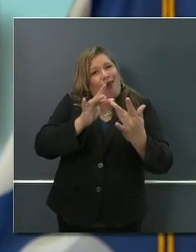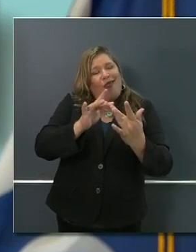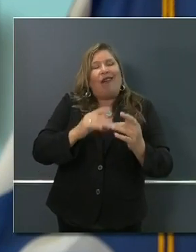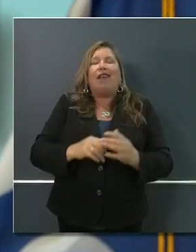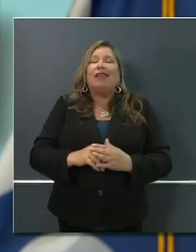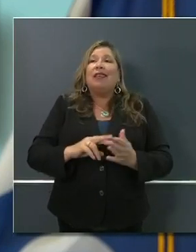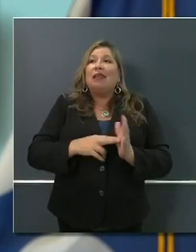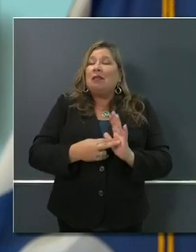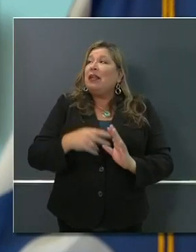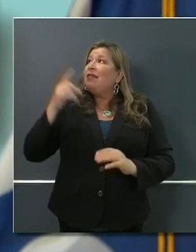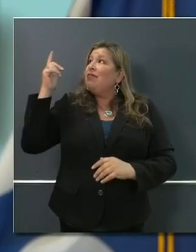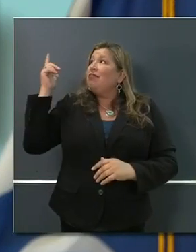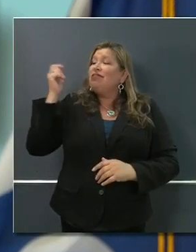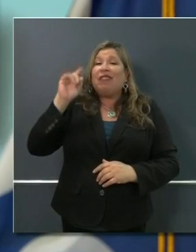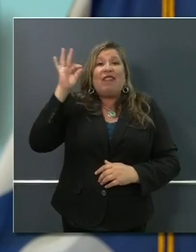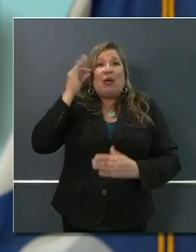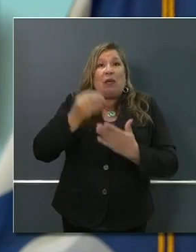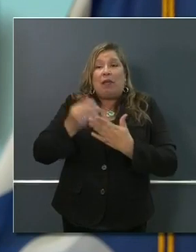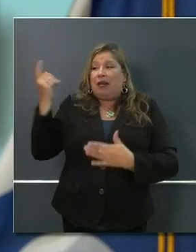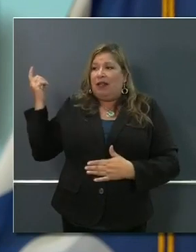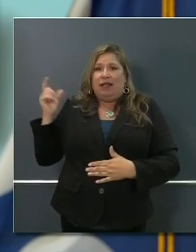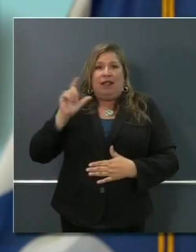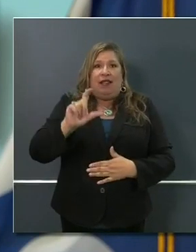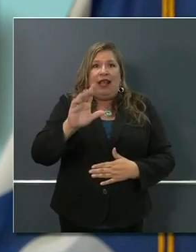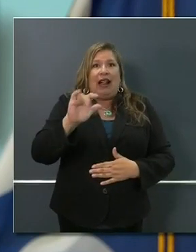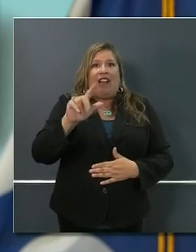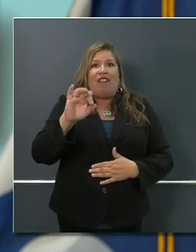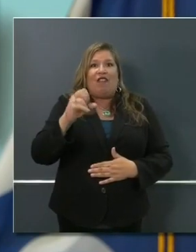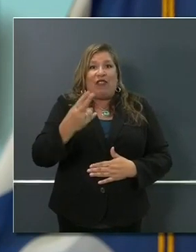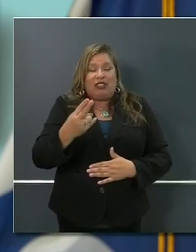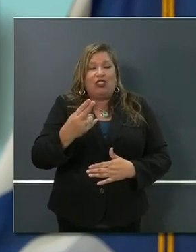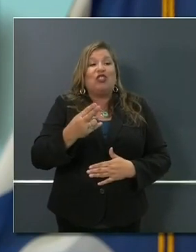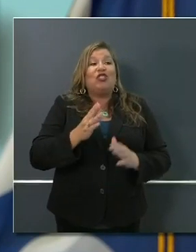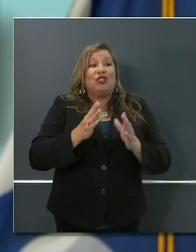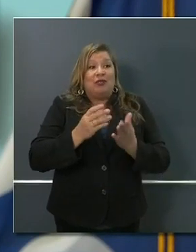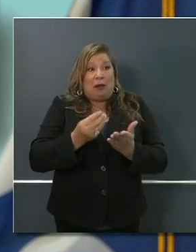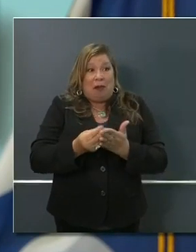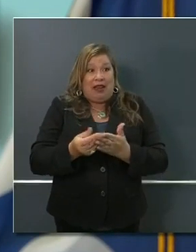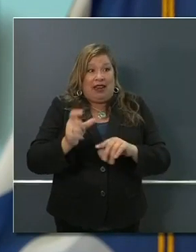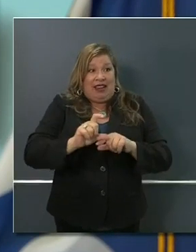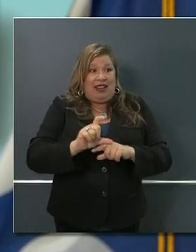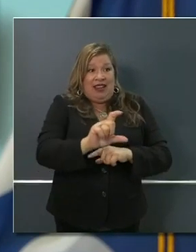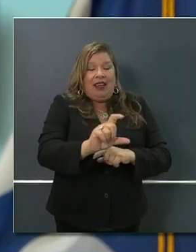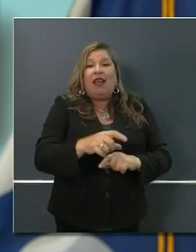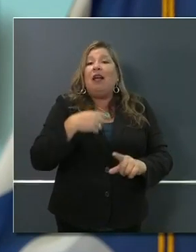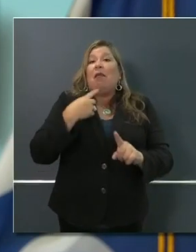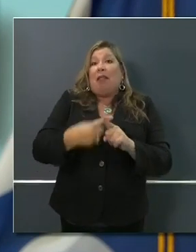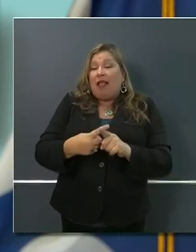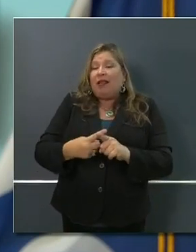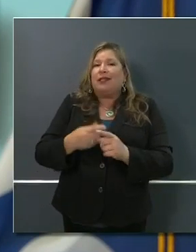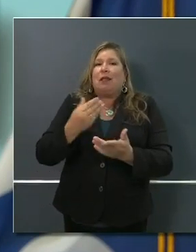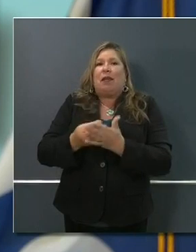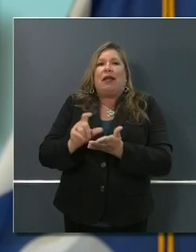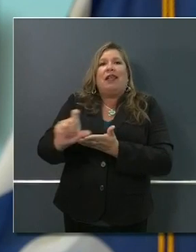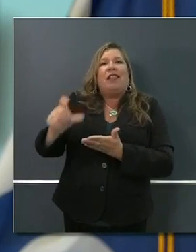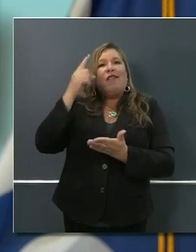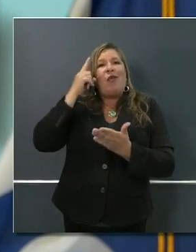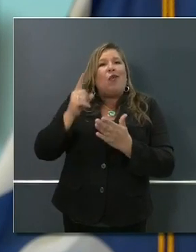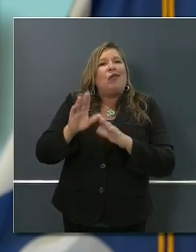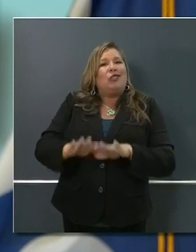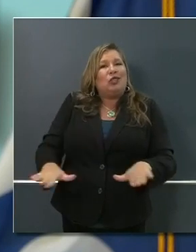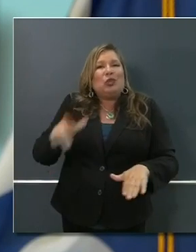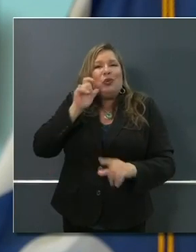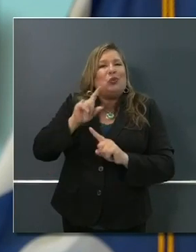in the CalFresh program, and now this broader waiver for our kids in public schools. And so I'm very proud and very